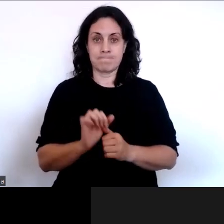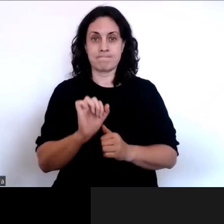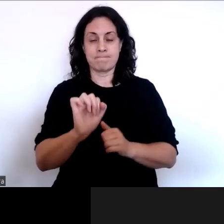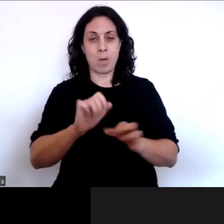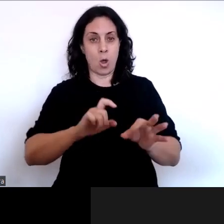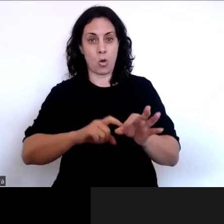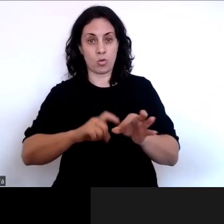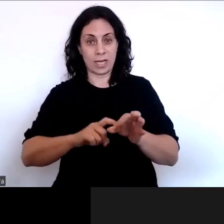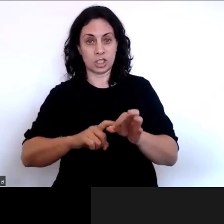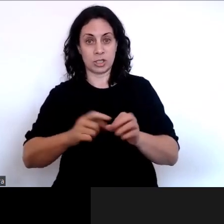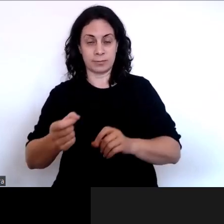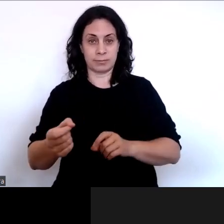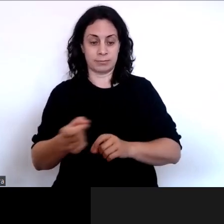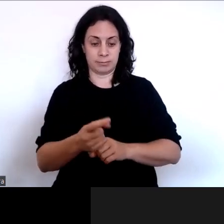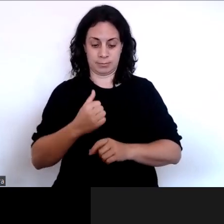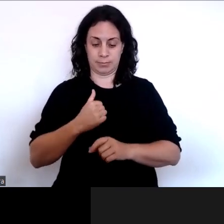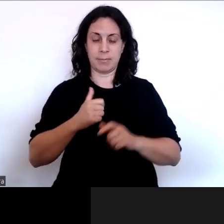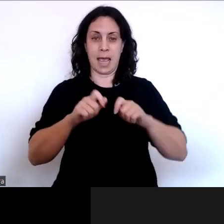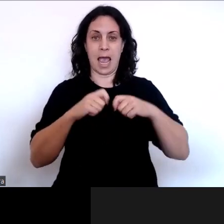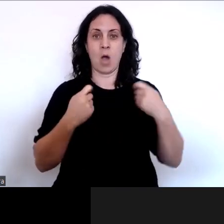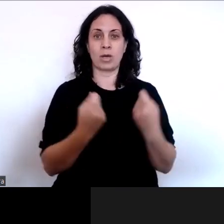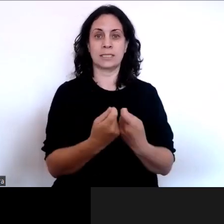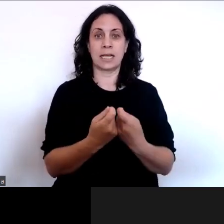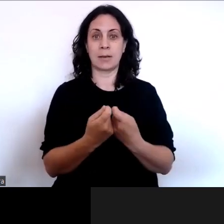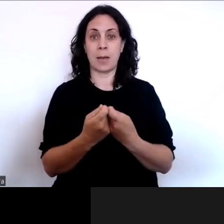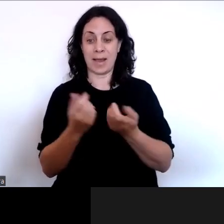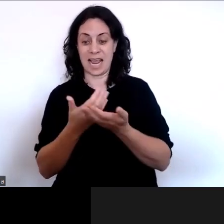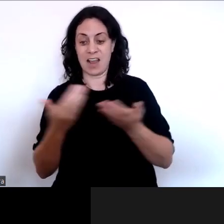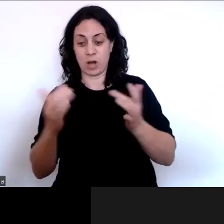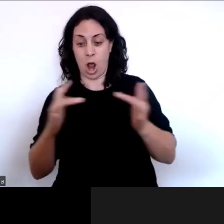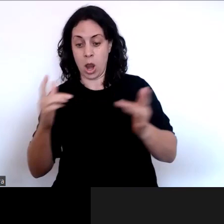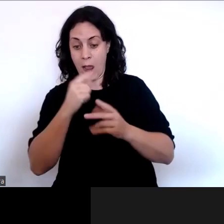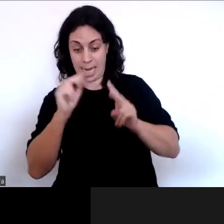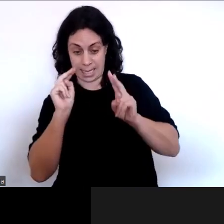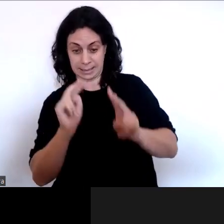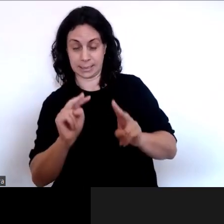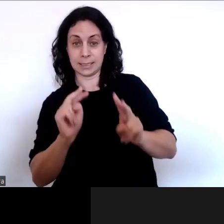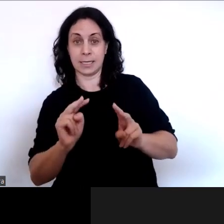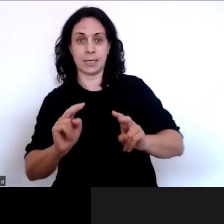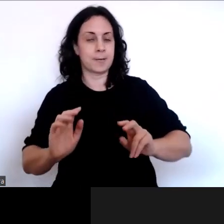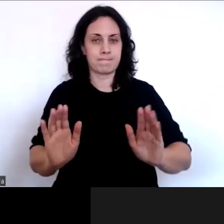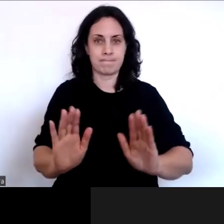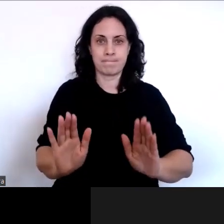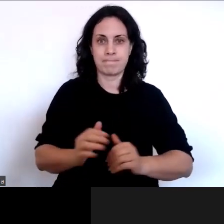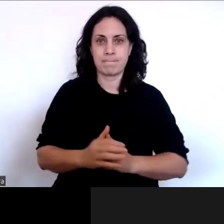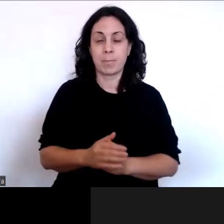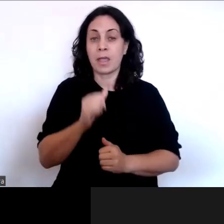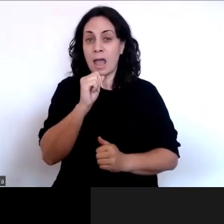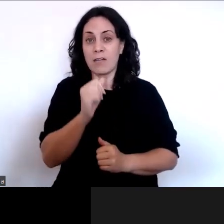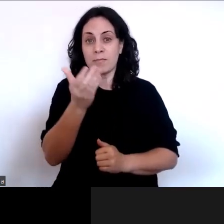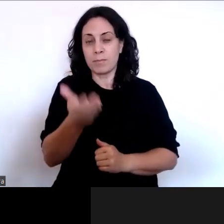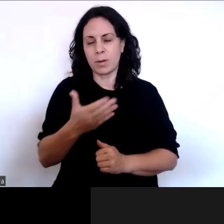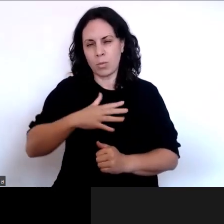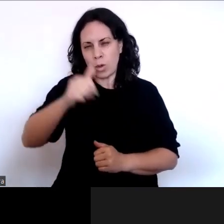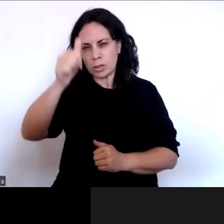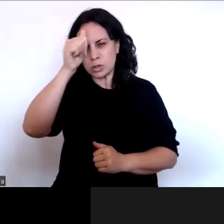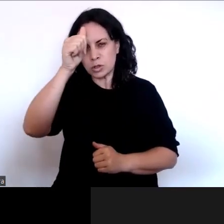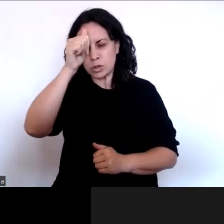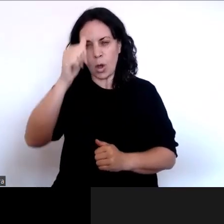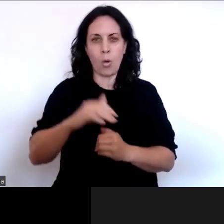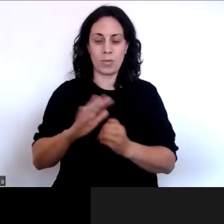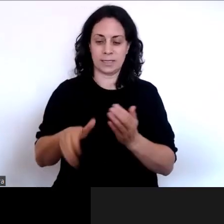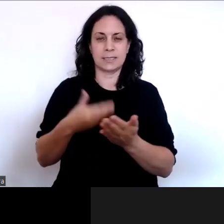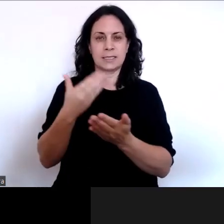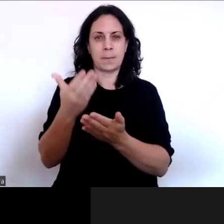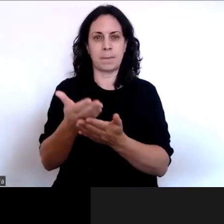to our team so the other participants won't see them. If you want to know how you can make a submission that information is on our